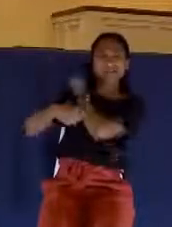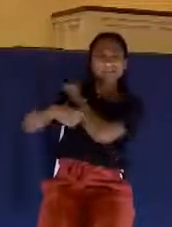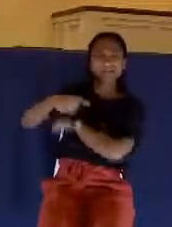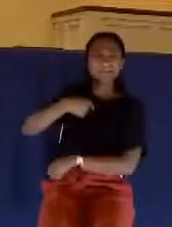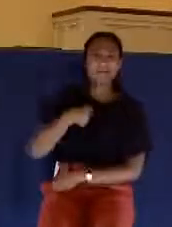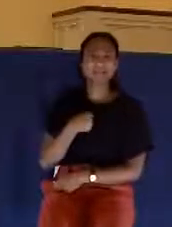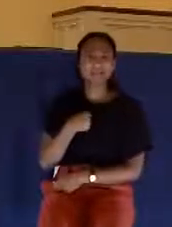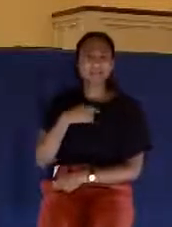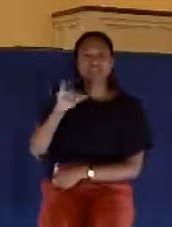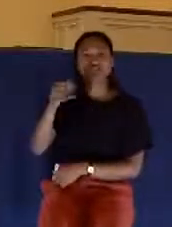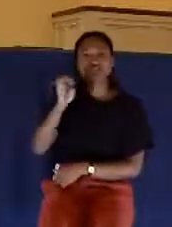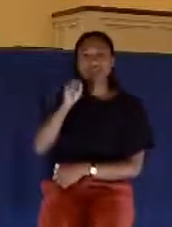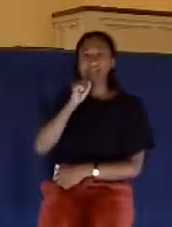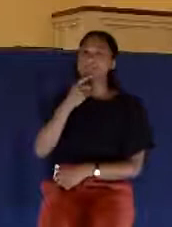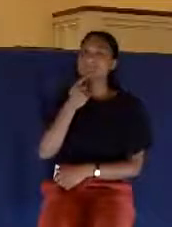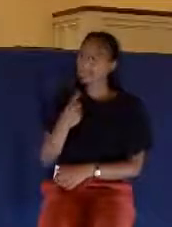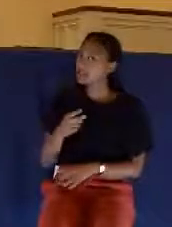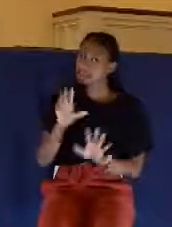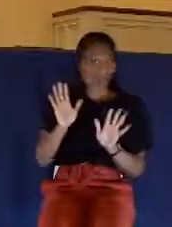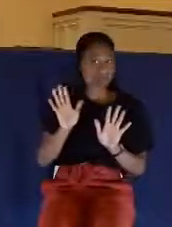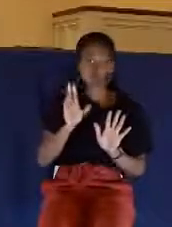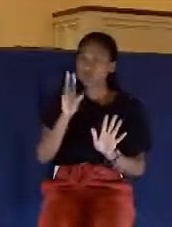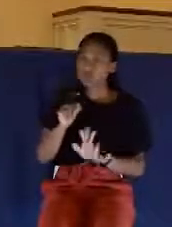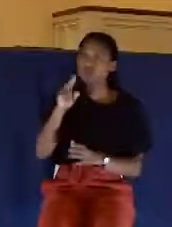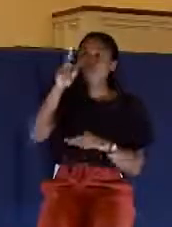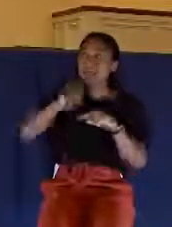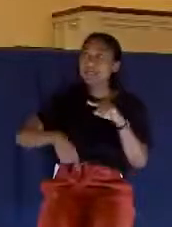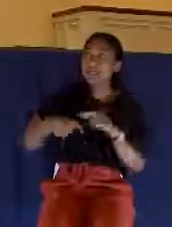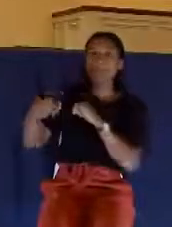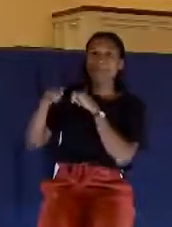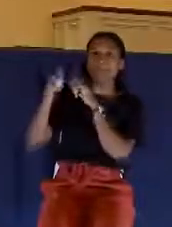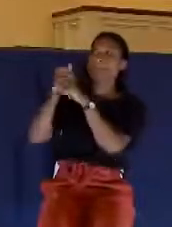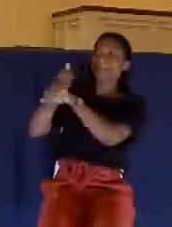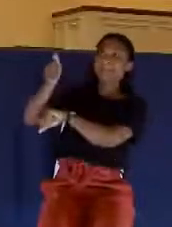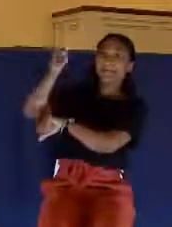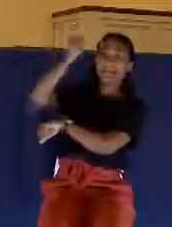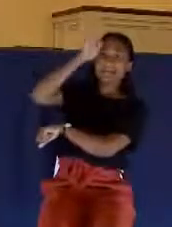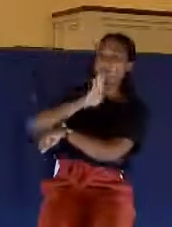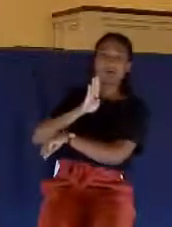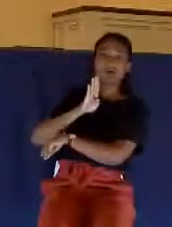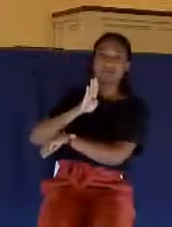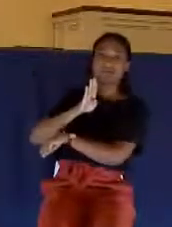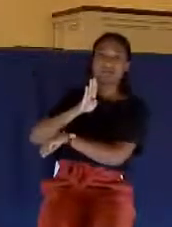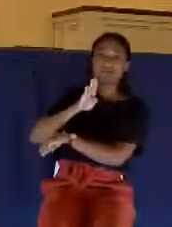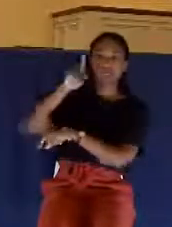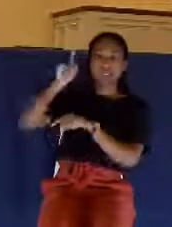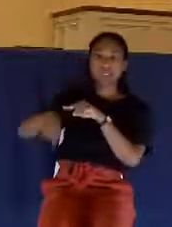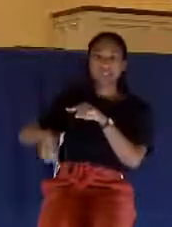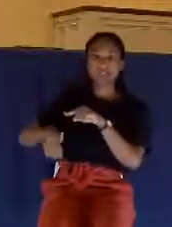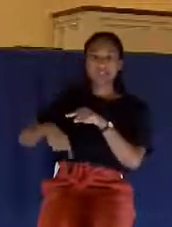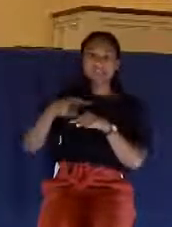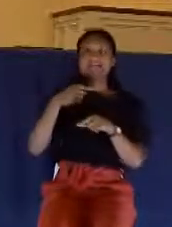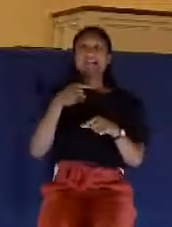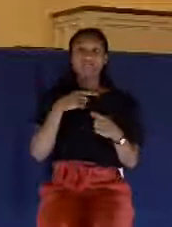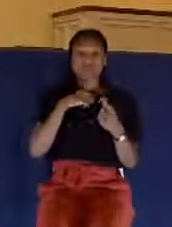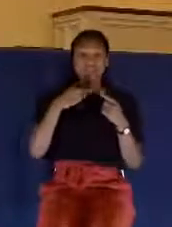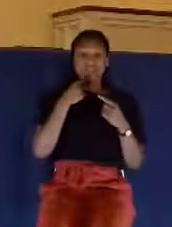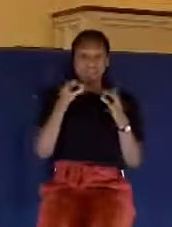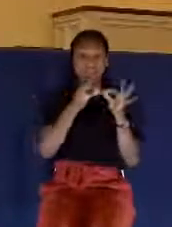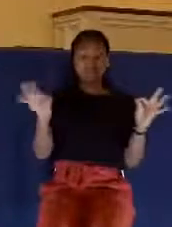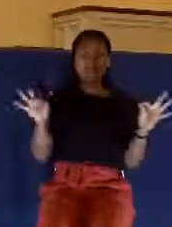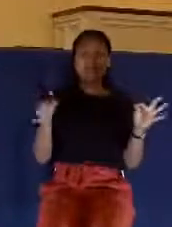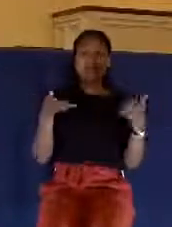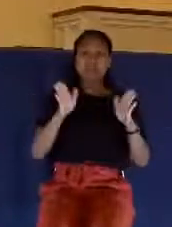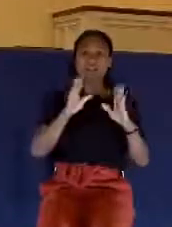James establishes the fact that you cannot blame your temptation or sin on God. Notice where it says, let no man say. This is a third